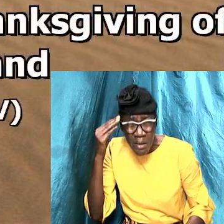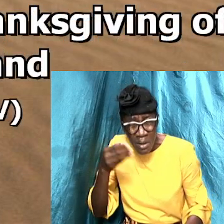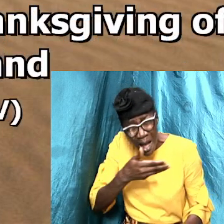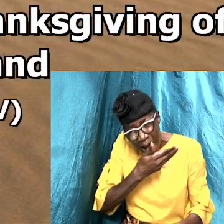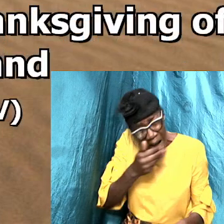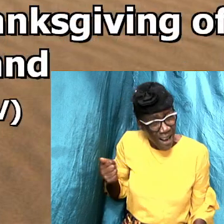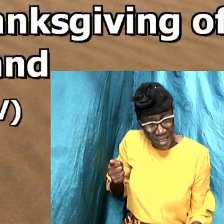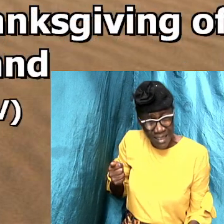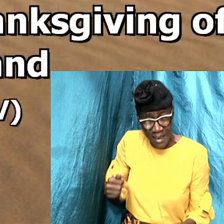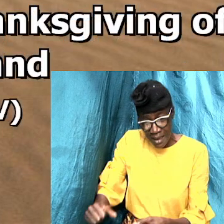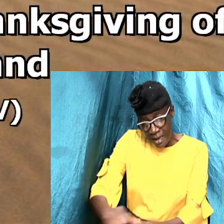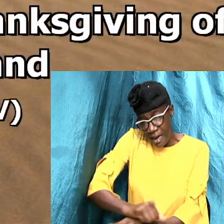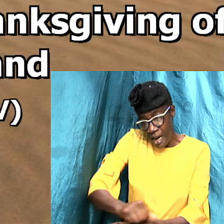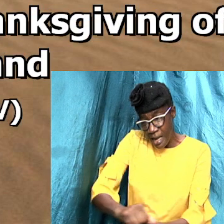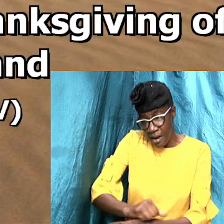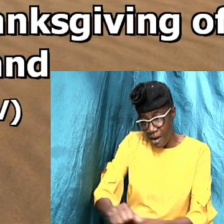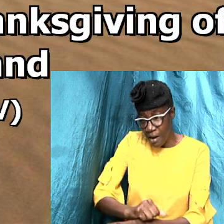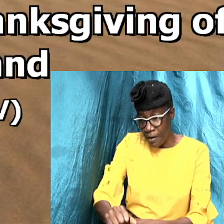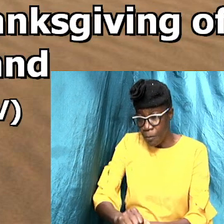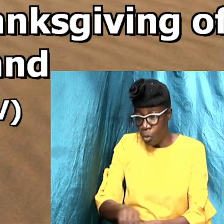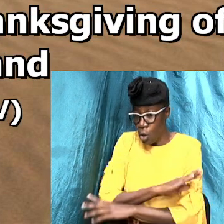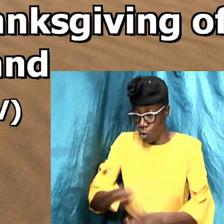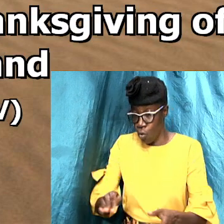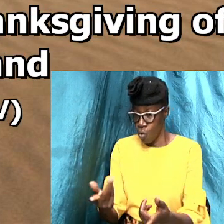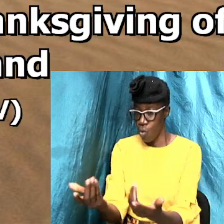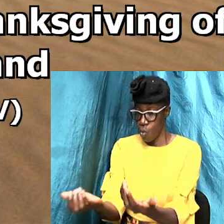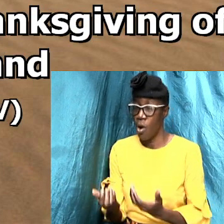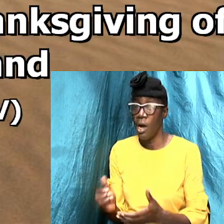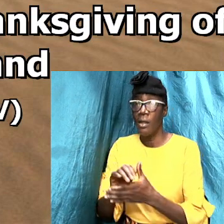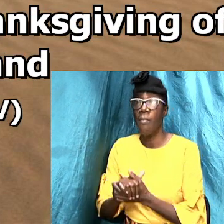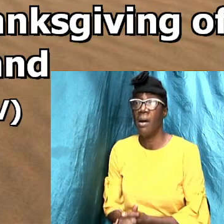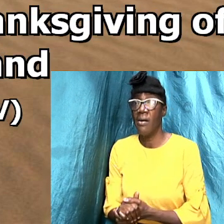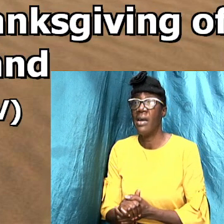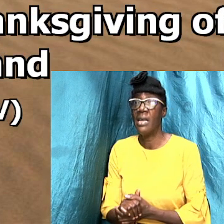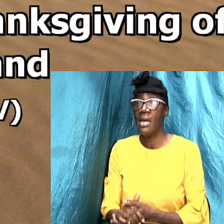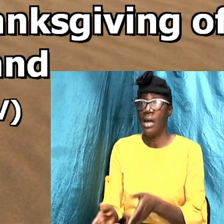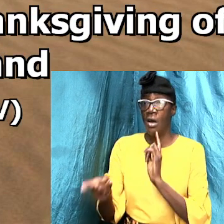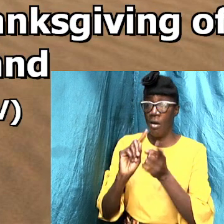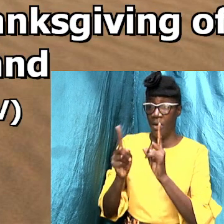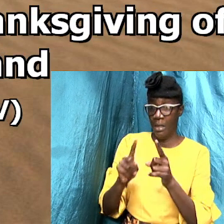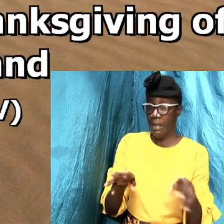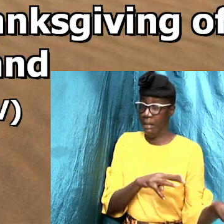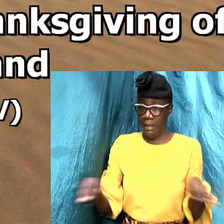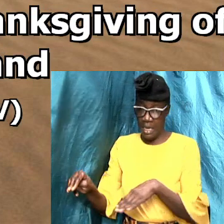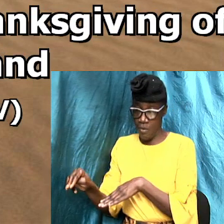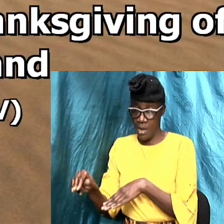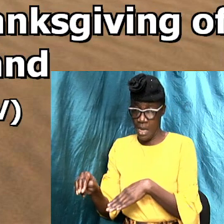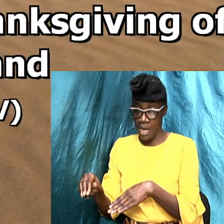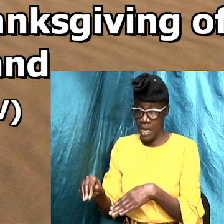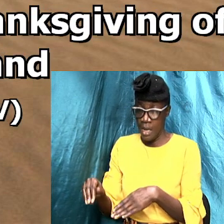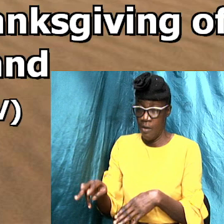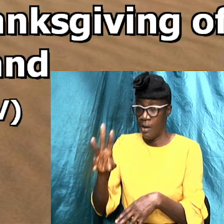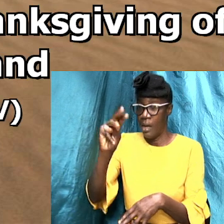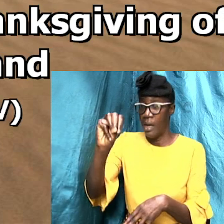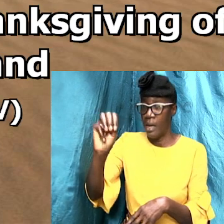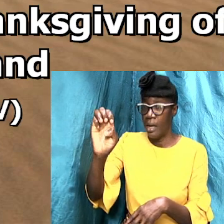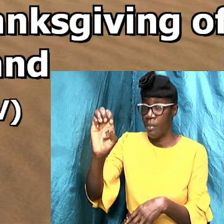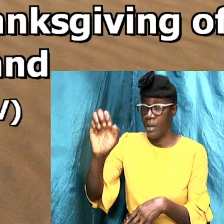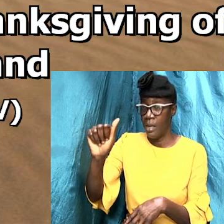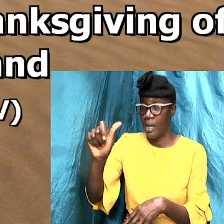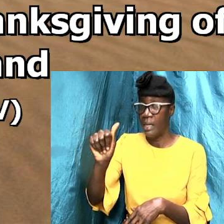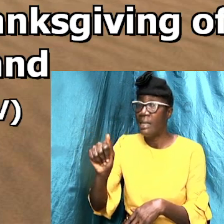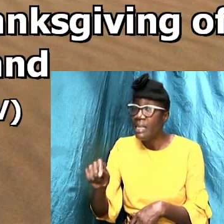forbidding to marry, and commanding to abstain from meat, which God had created to be